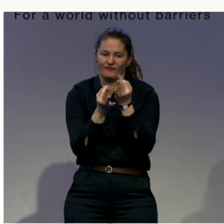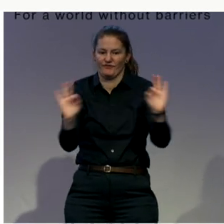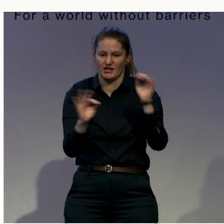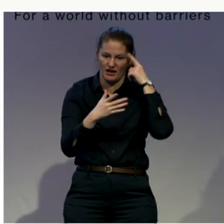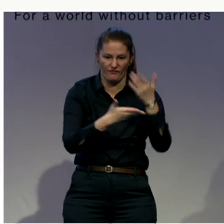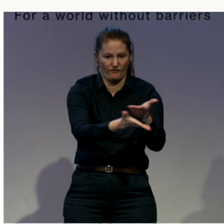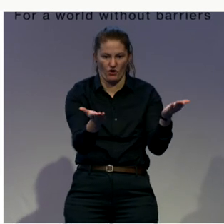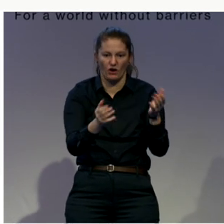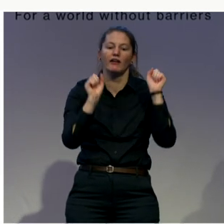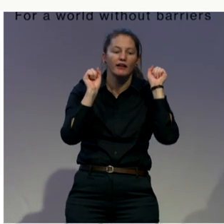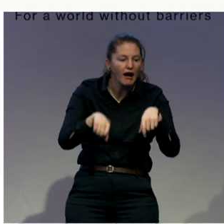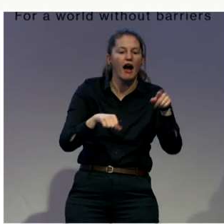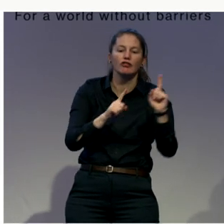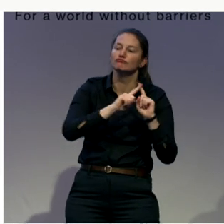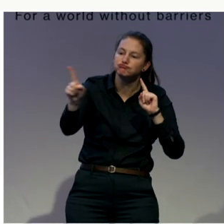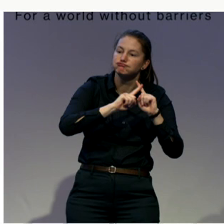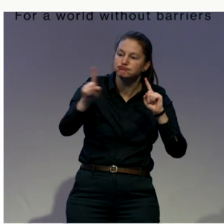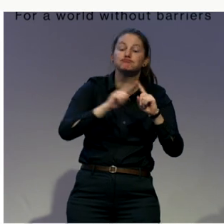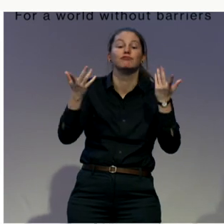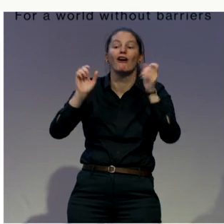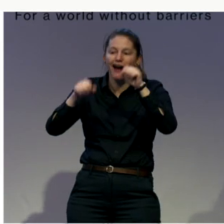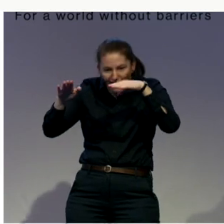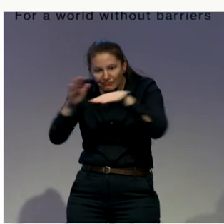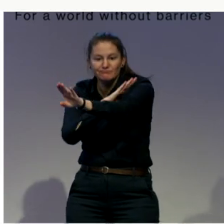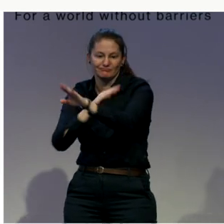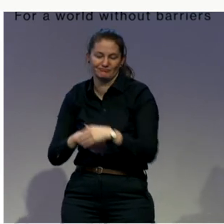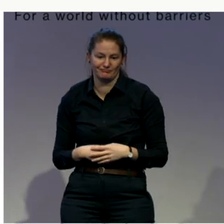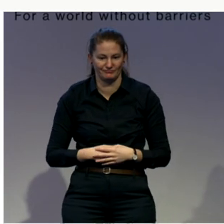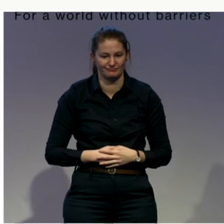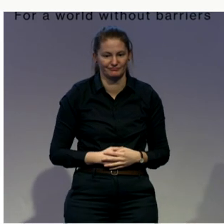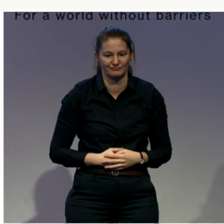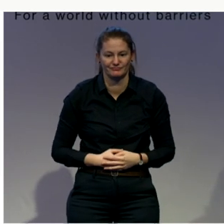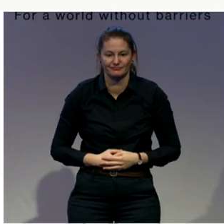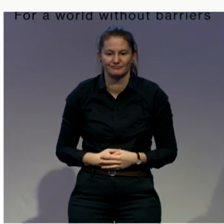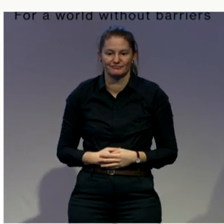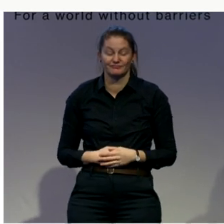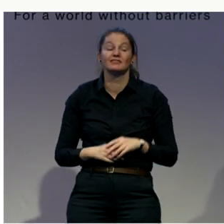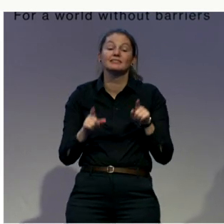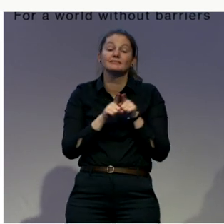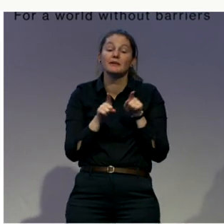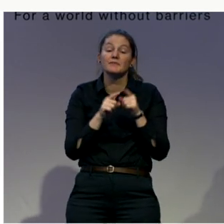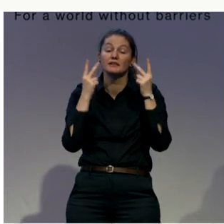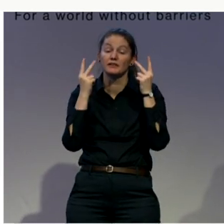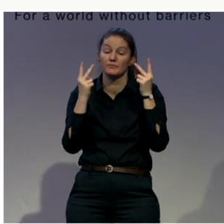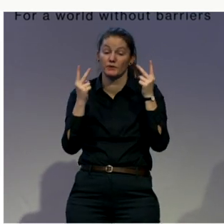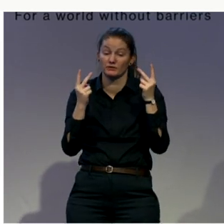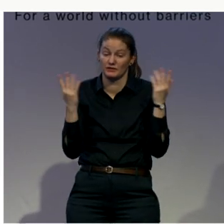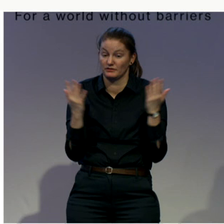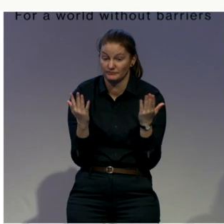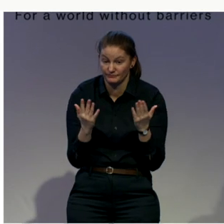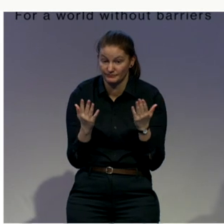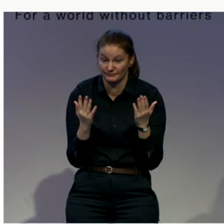one of the other things in Zimbabwe is depoliticization of the institutions because most